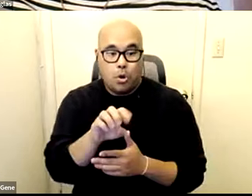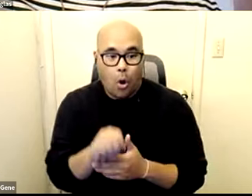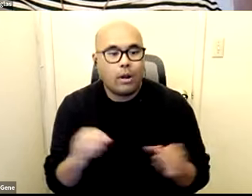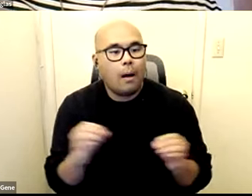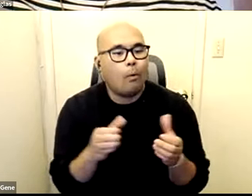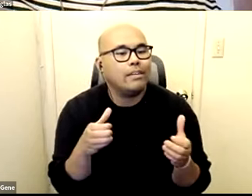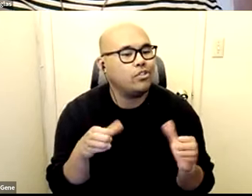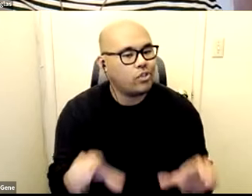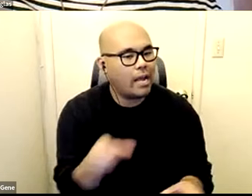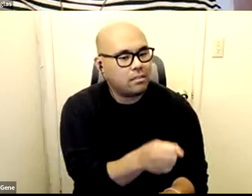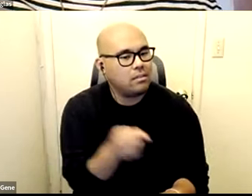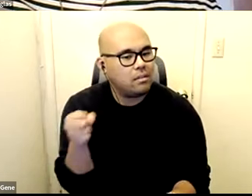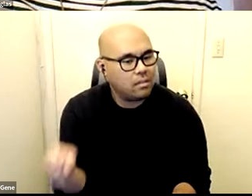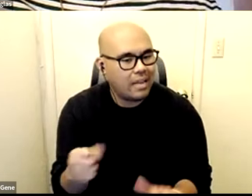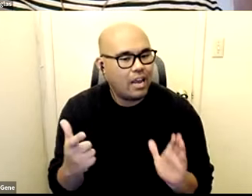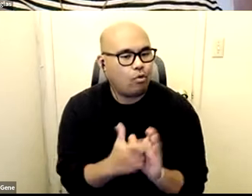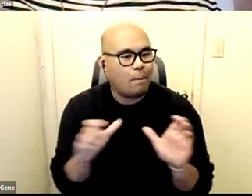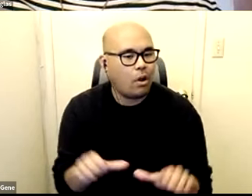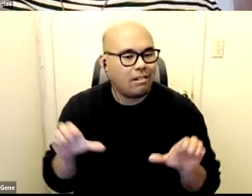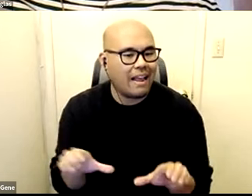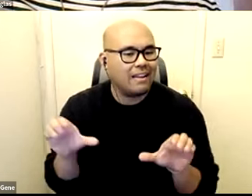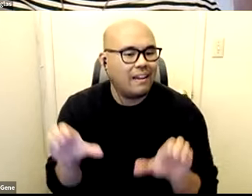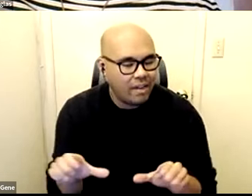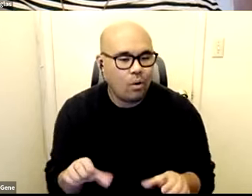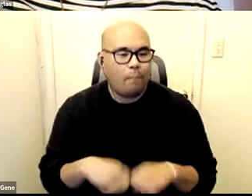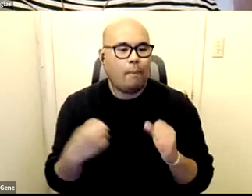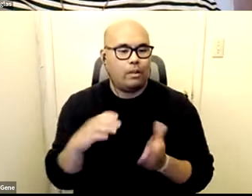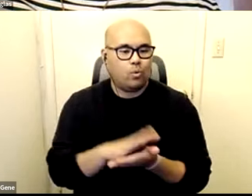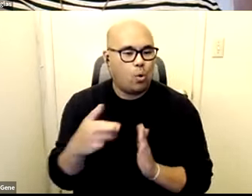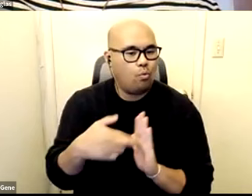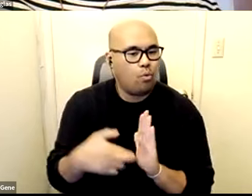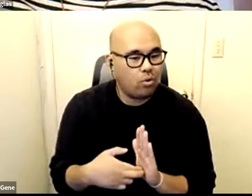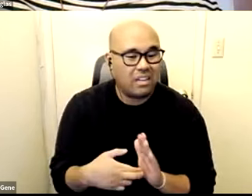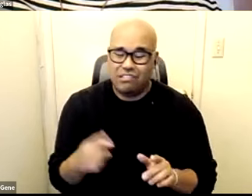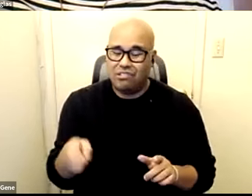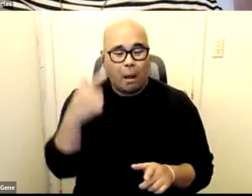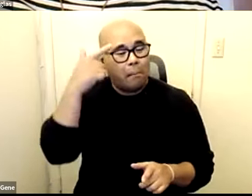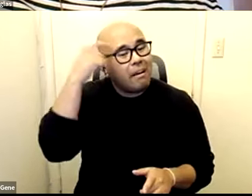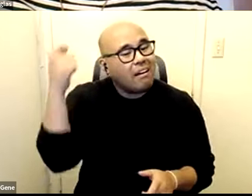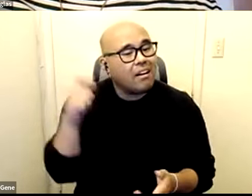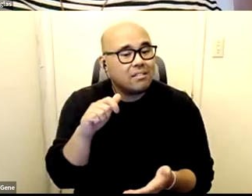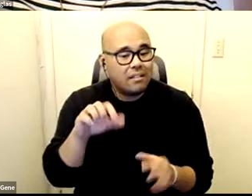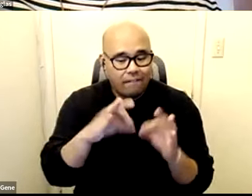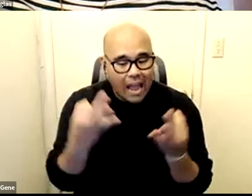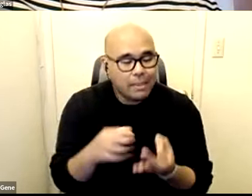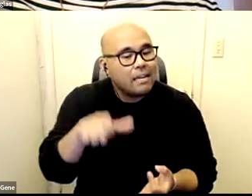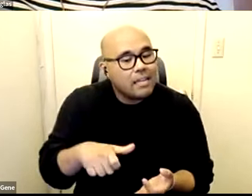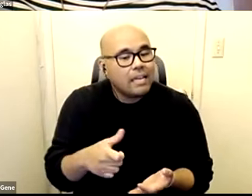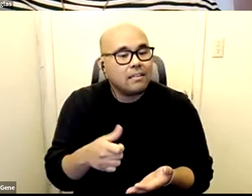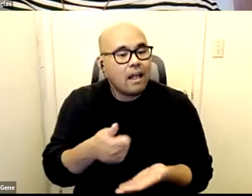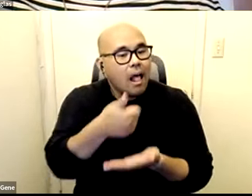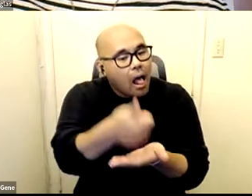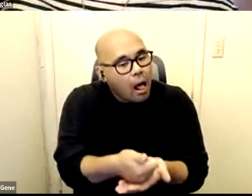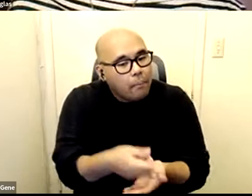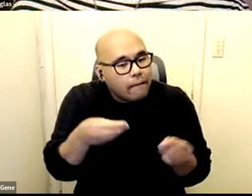to be violent in school or have other issues simply based on the fact that a family needs some help getting food for the like it's absolutely